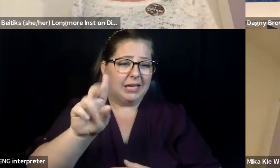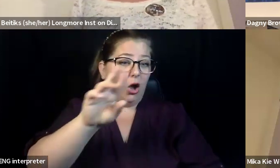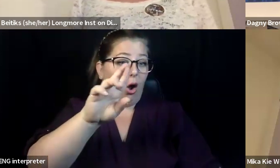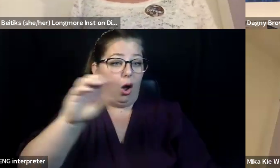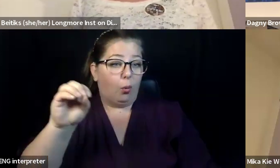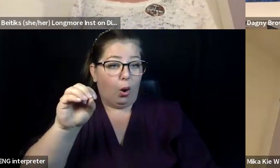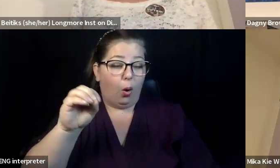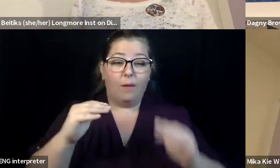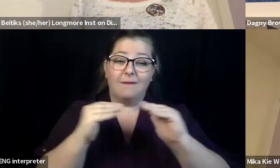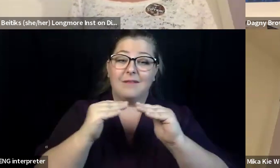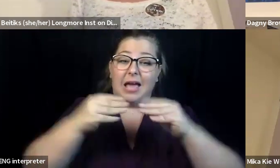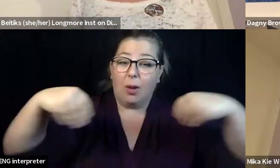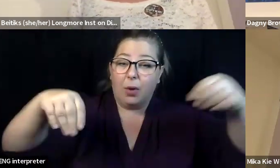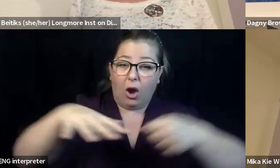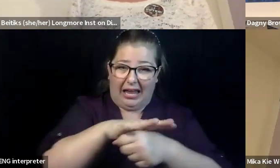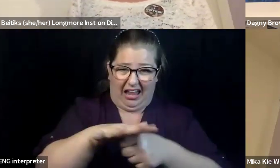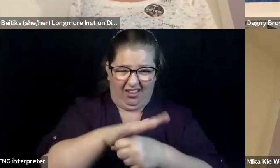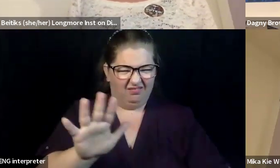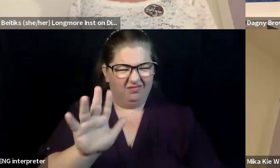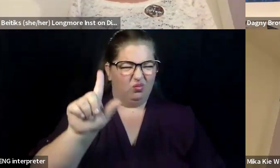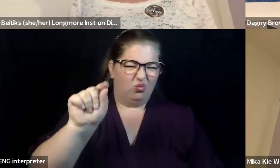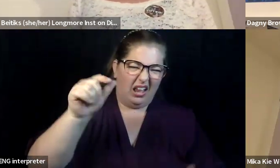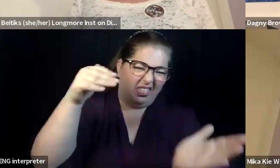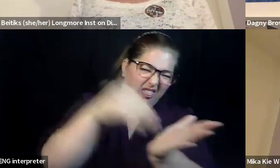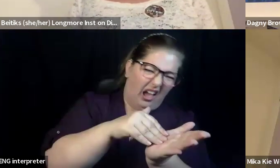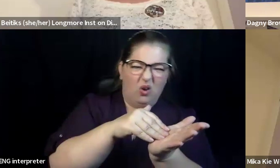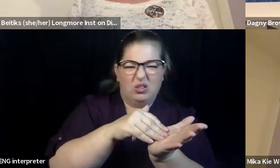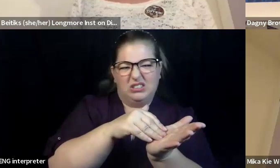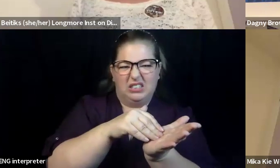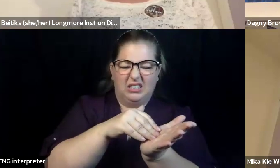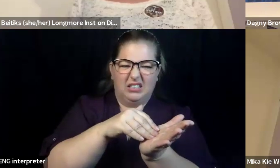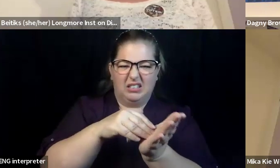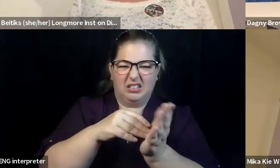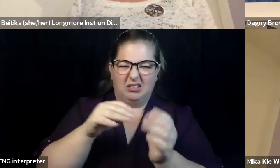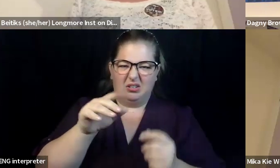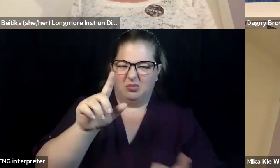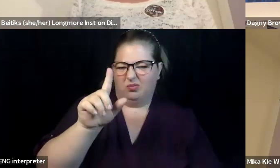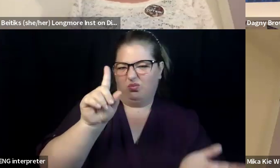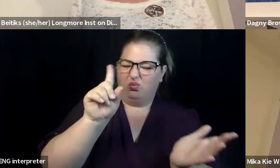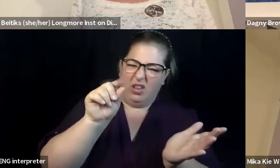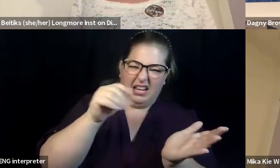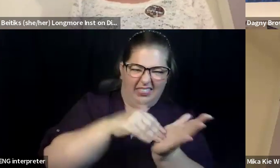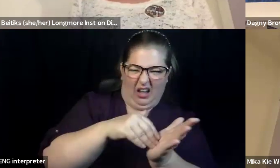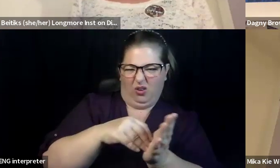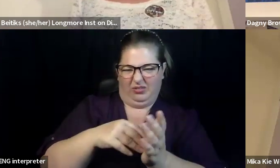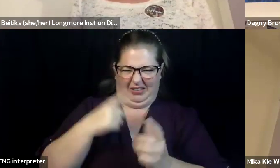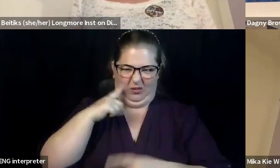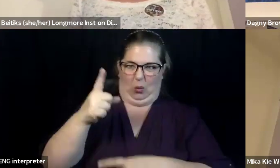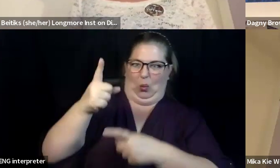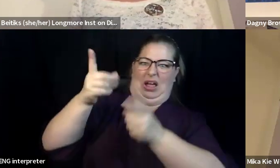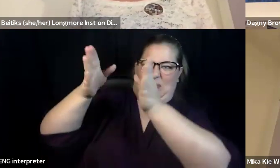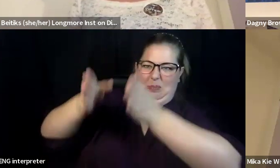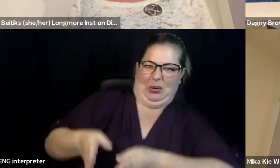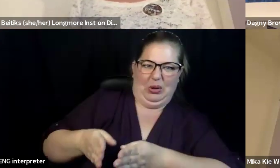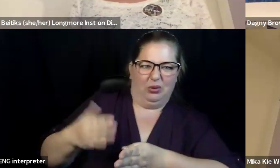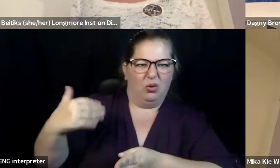even if you don't buy food or clothes or anything else, you cannot make that rent. And so that's why I'm really